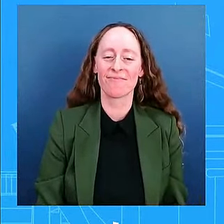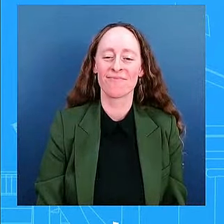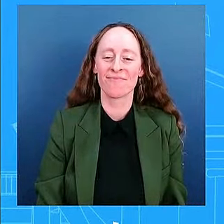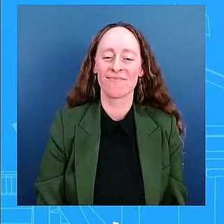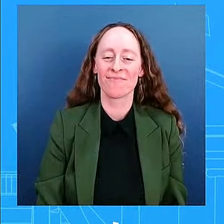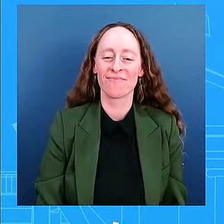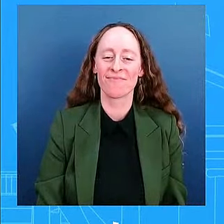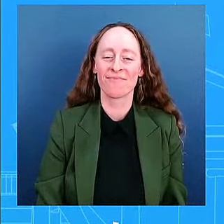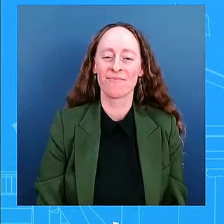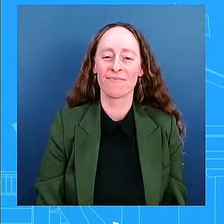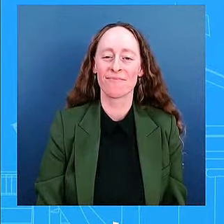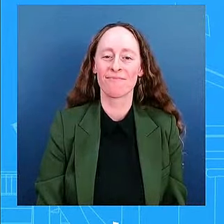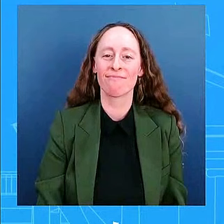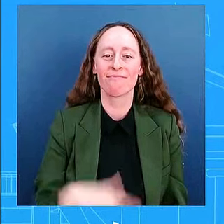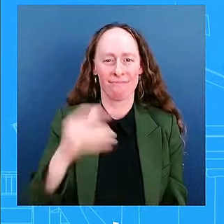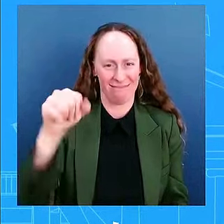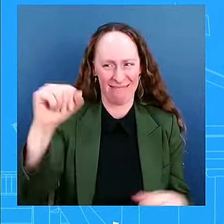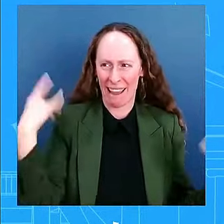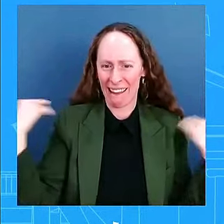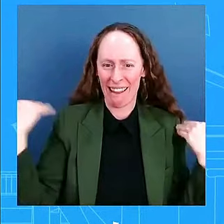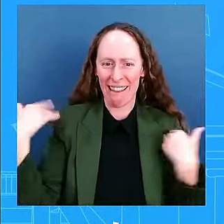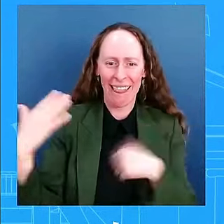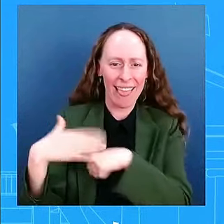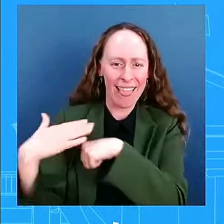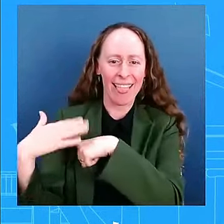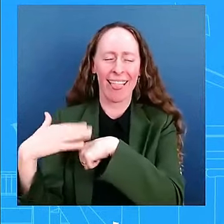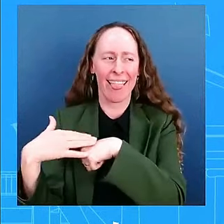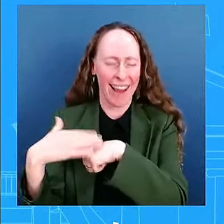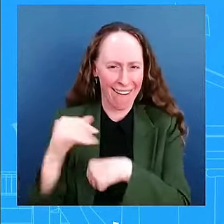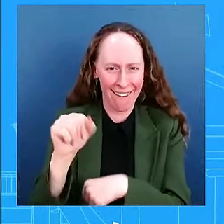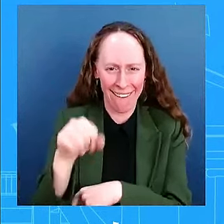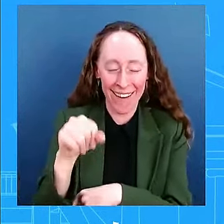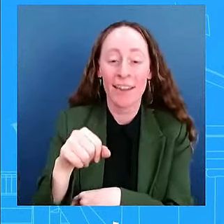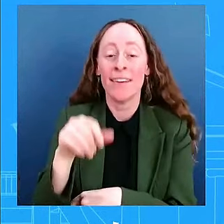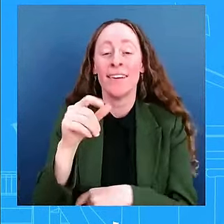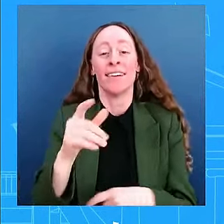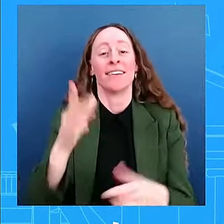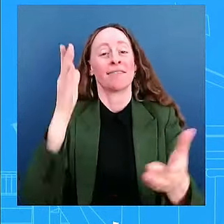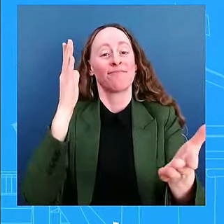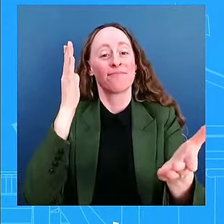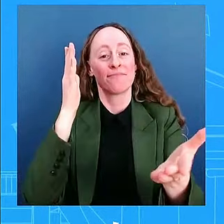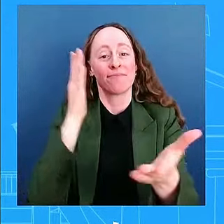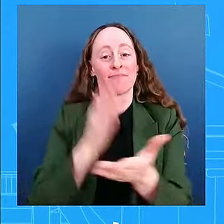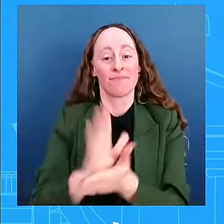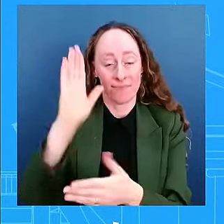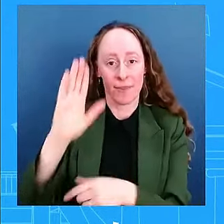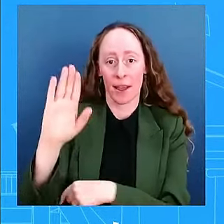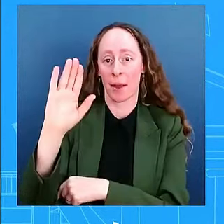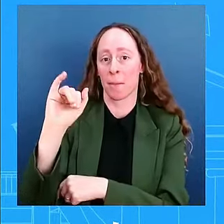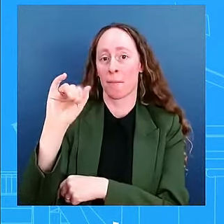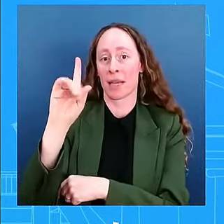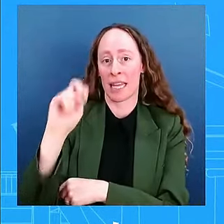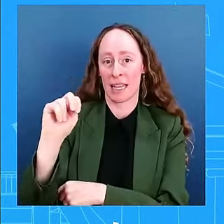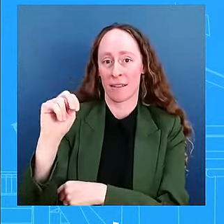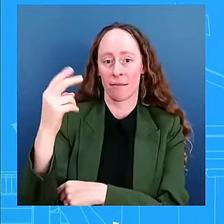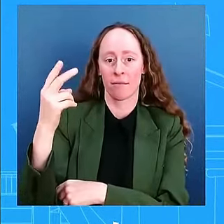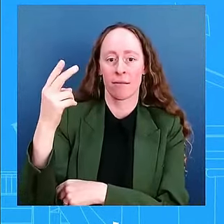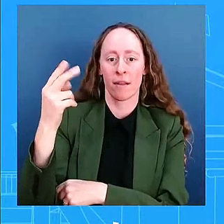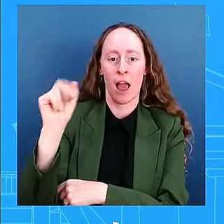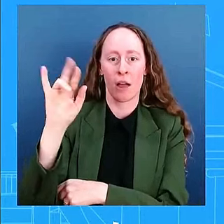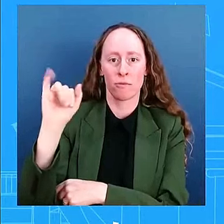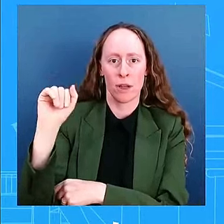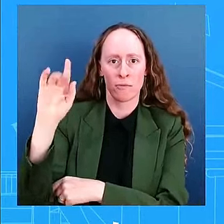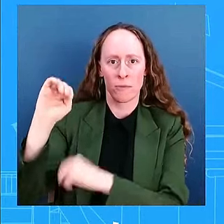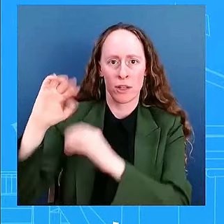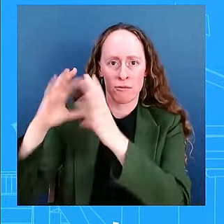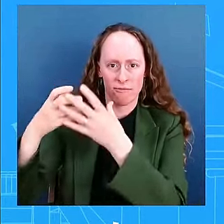The Biden-Harris administration's response and recovery efforts continue to deliver for the people of North Carolina,